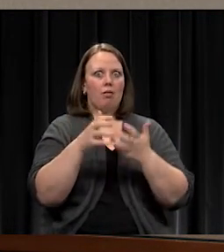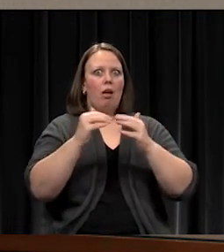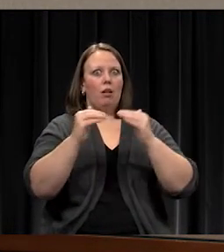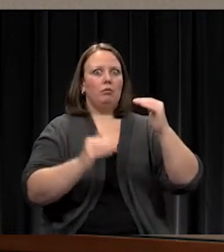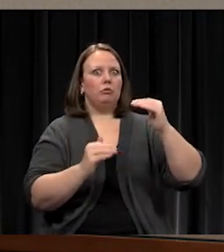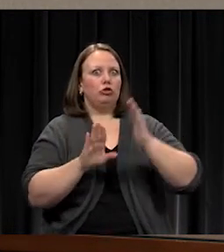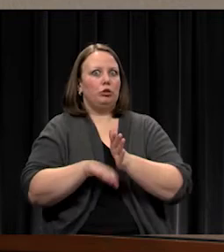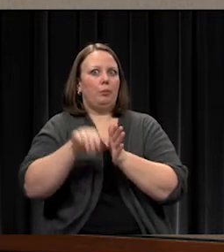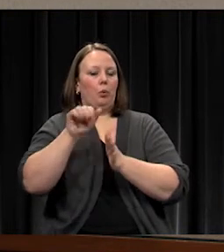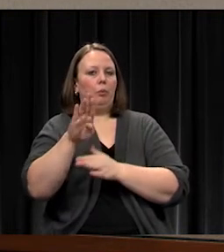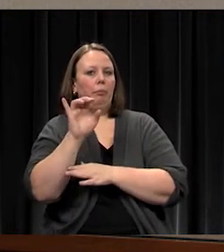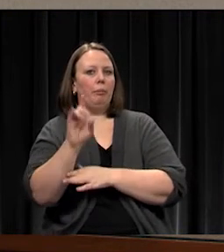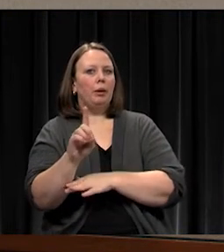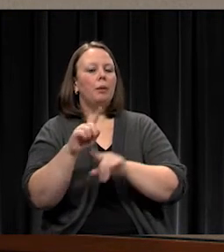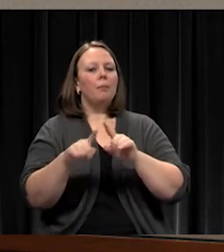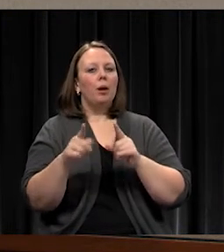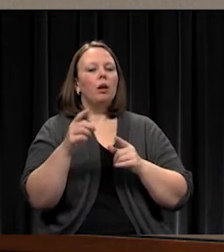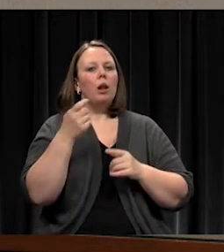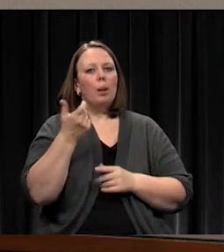to add back in for electrical work.